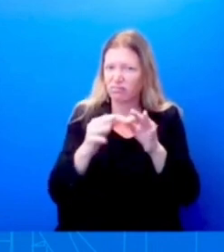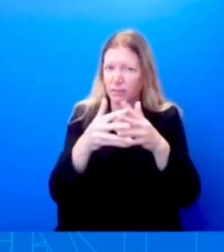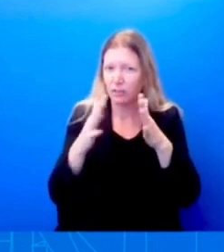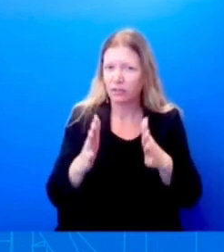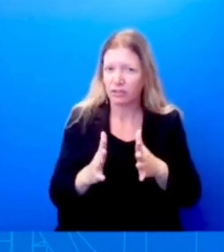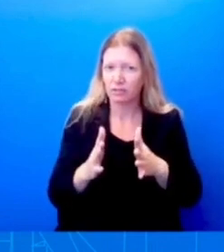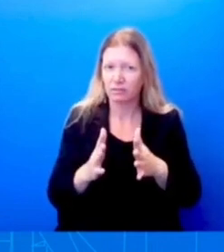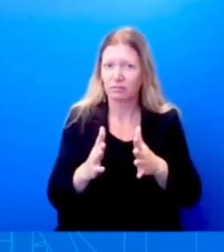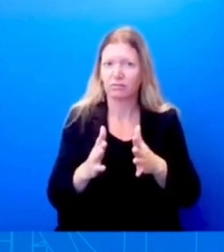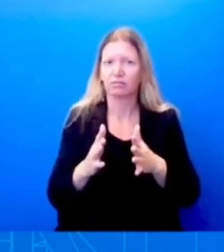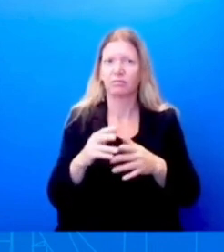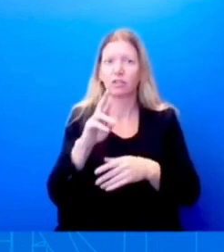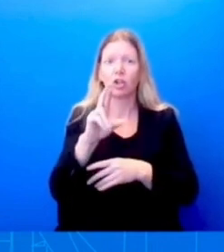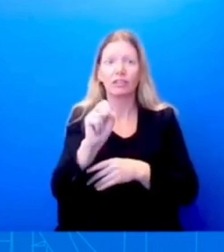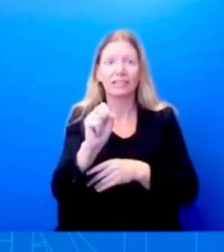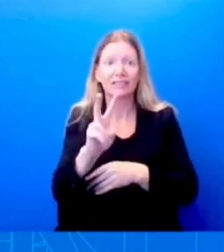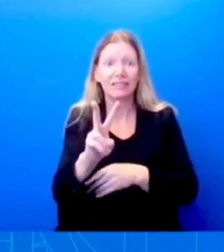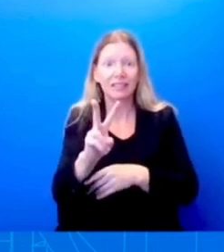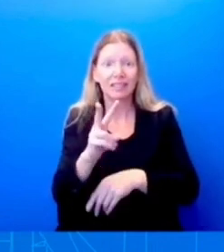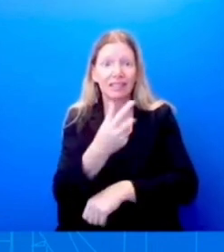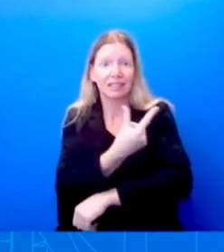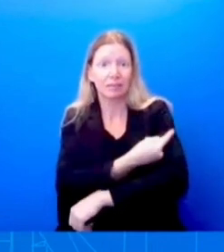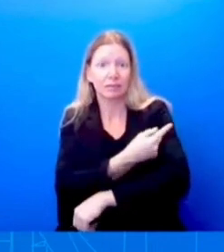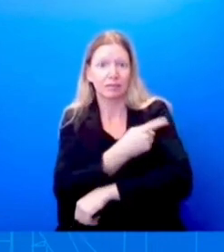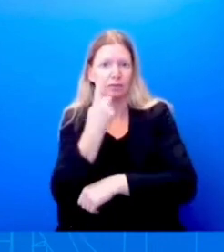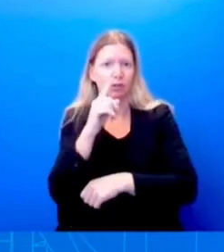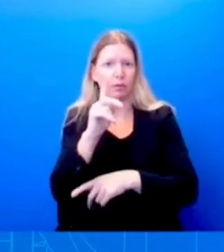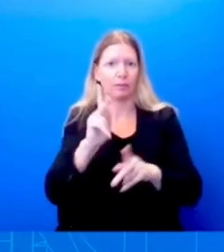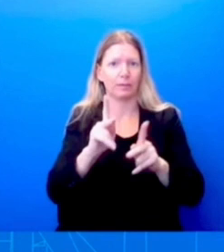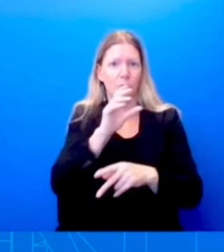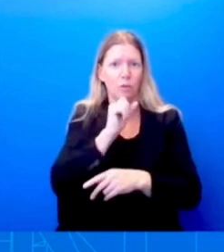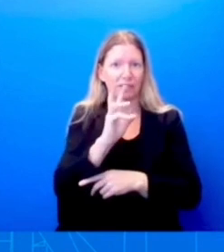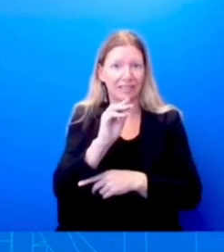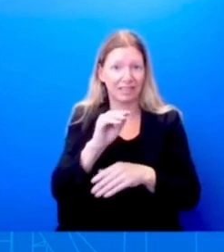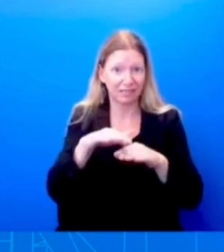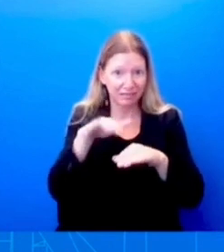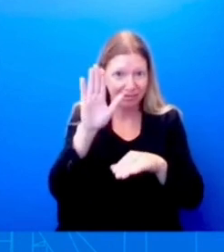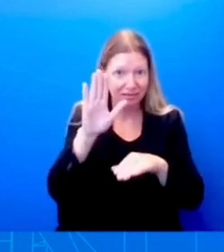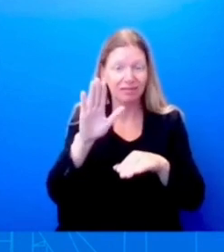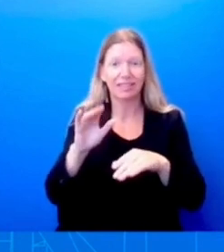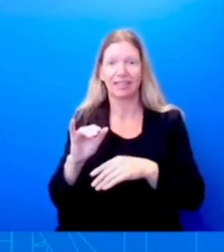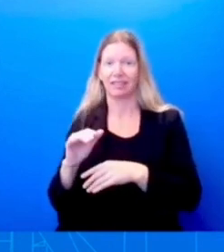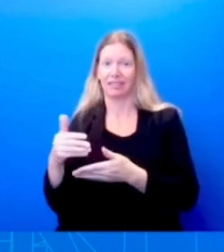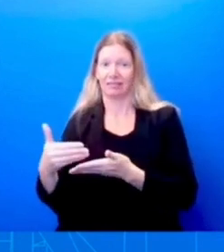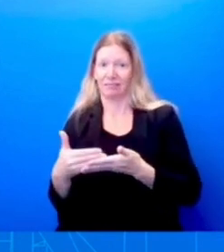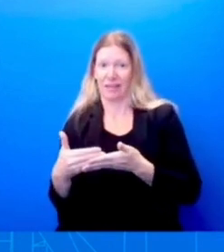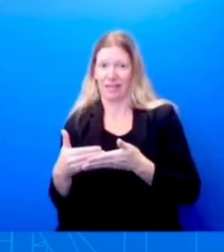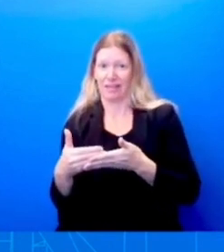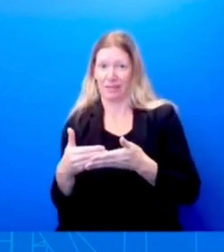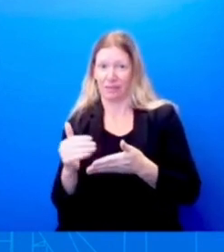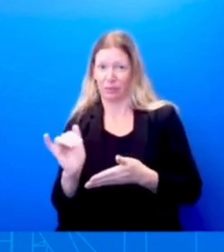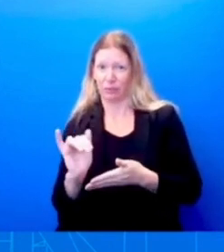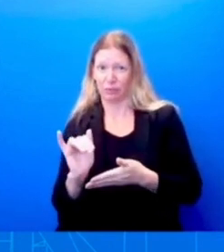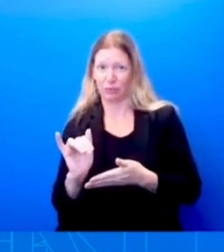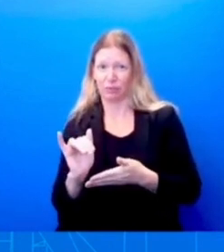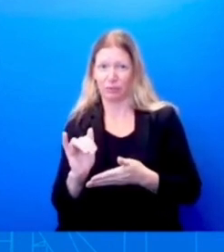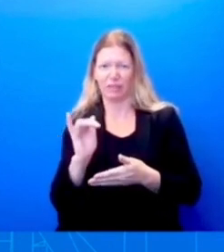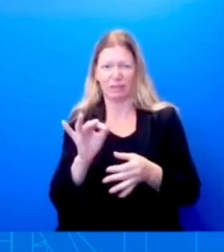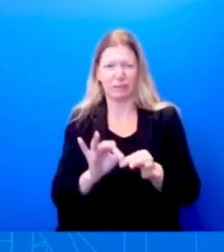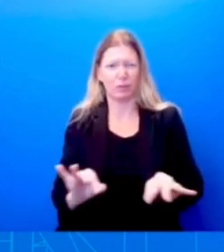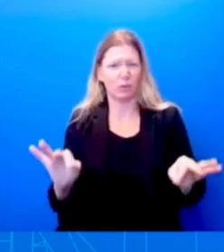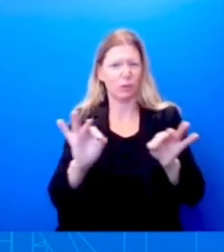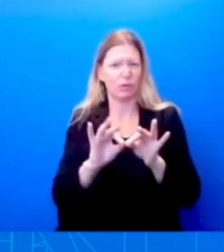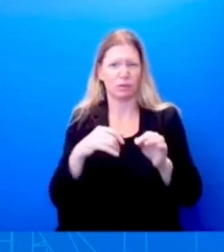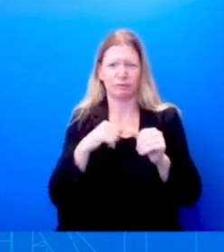we're going to continue to make very clear to Americans across the country. As it relates to any uptick nationally,